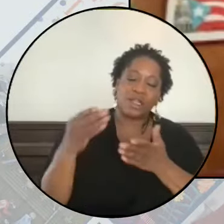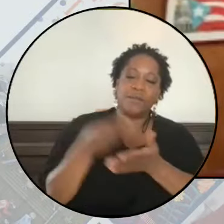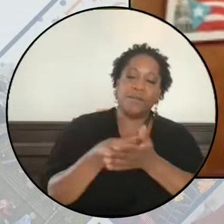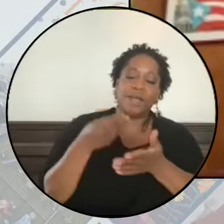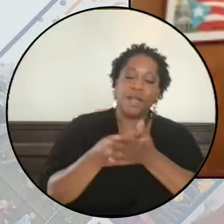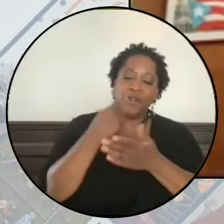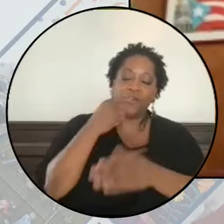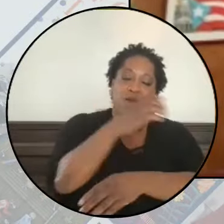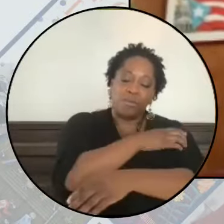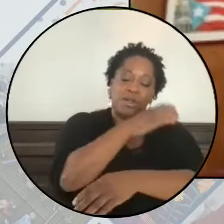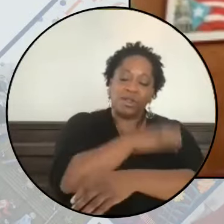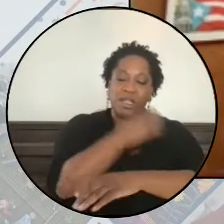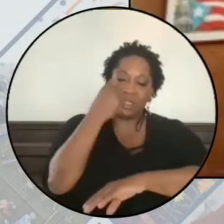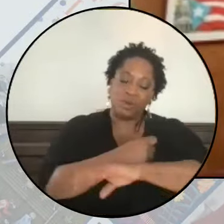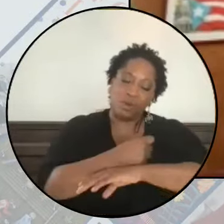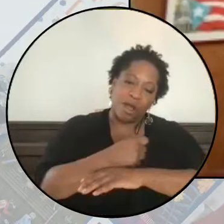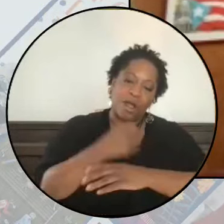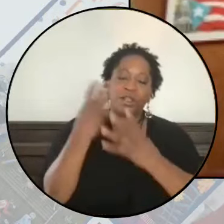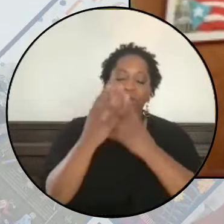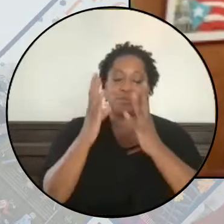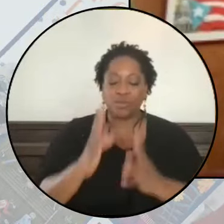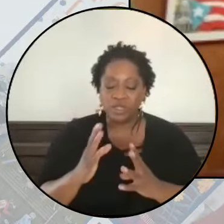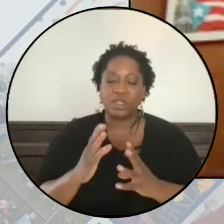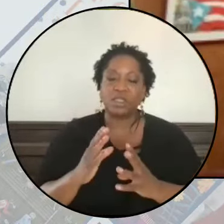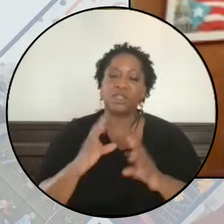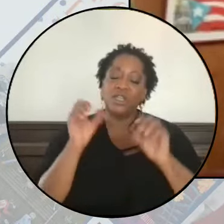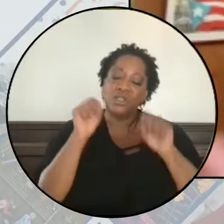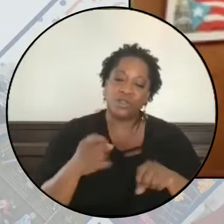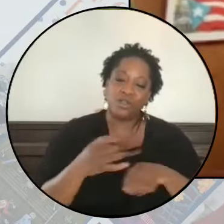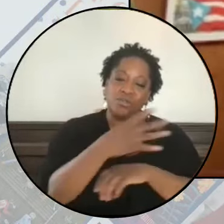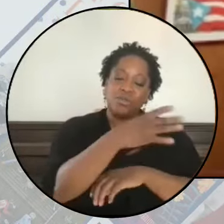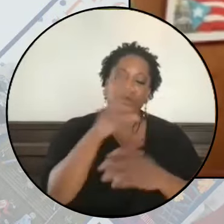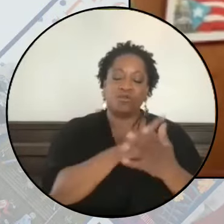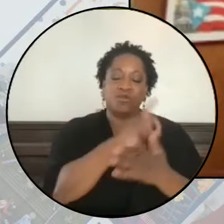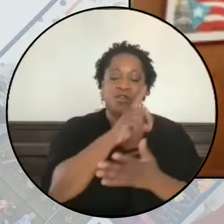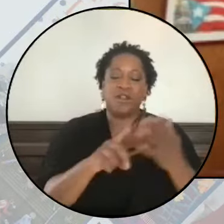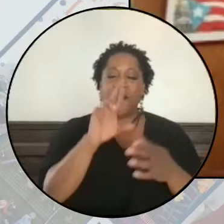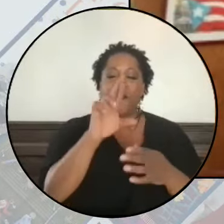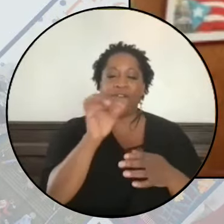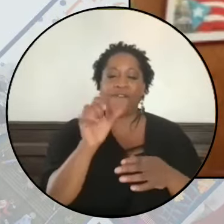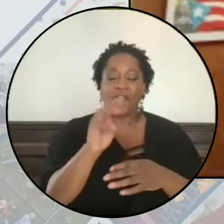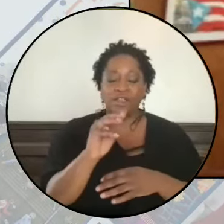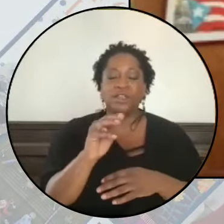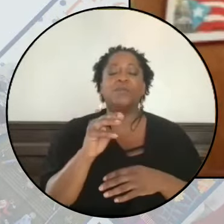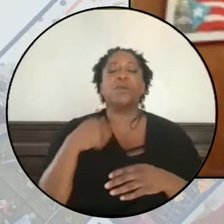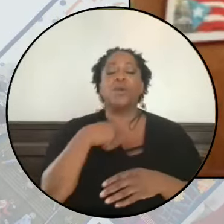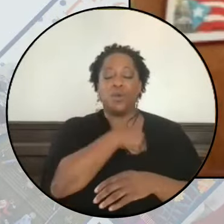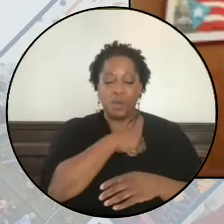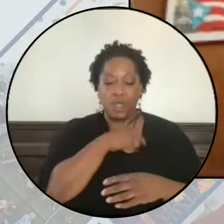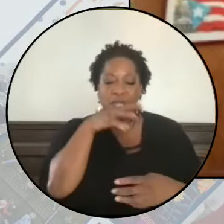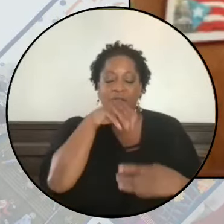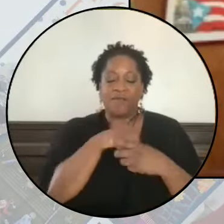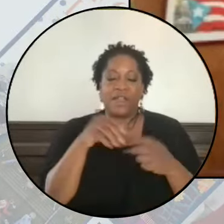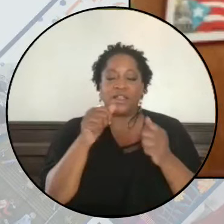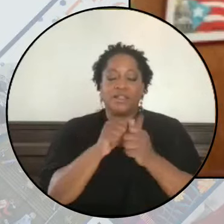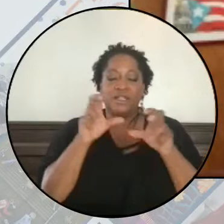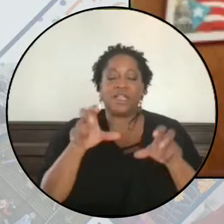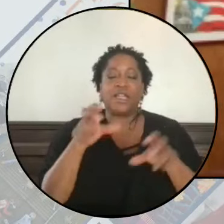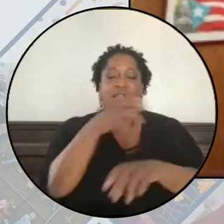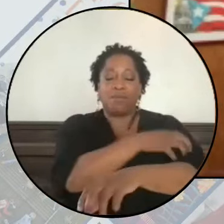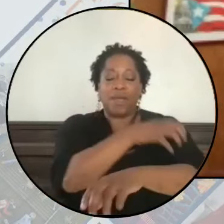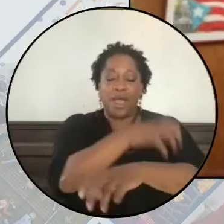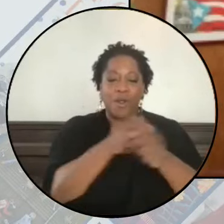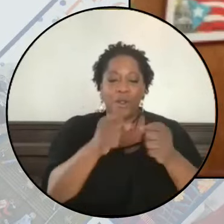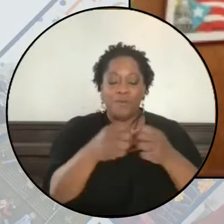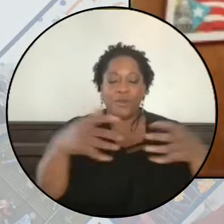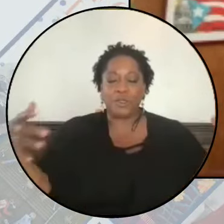to abolish prisons, to defeat fascism. That is why we struggle to invest and empower our communities, to expand the